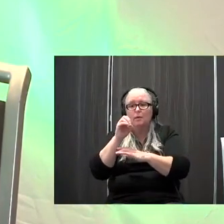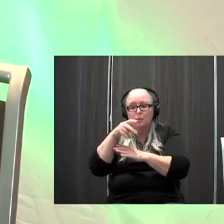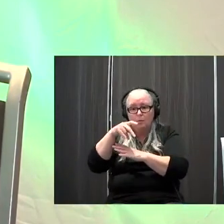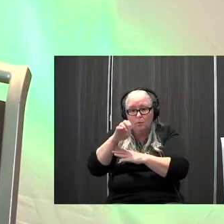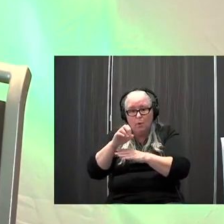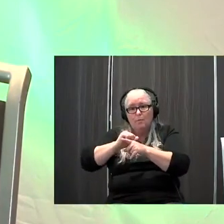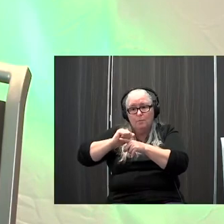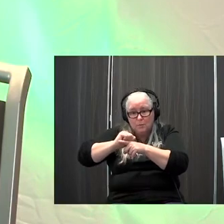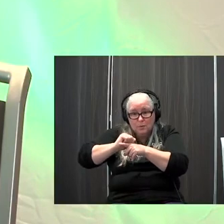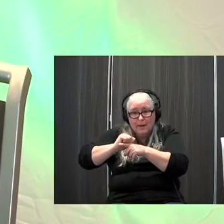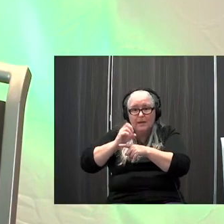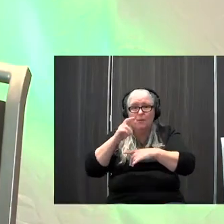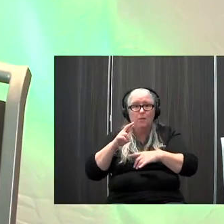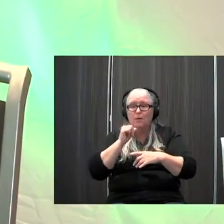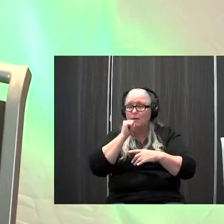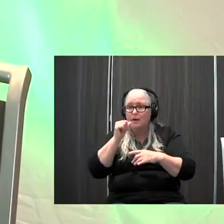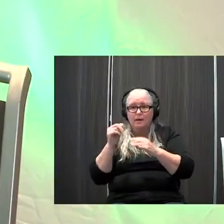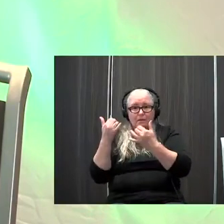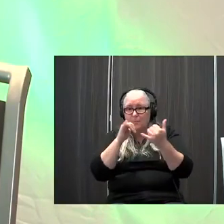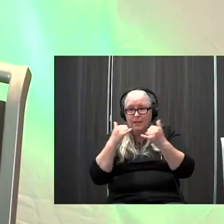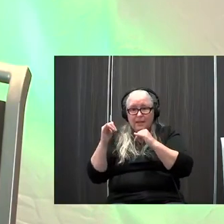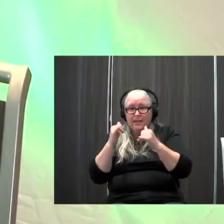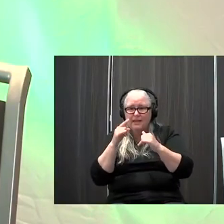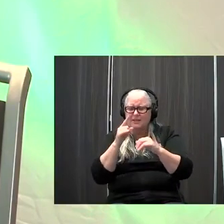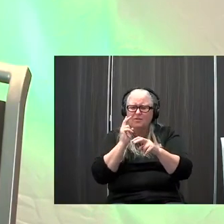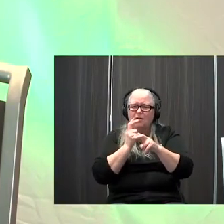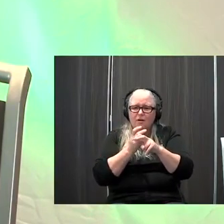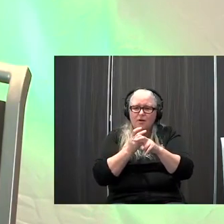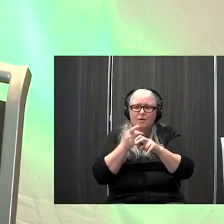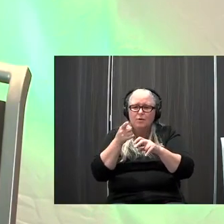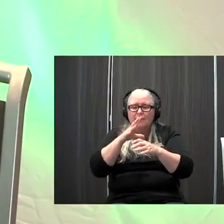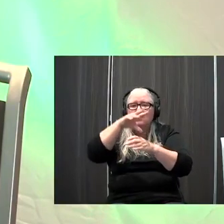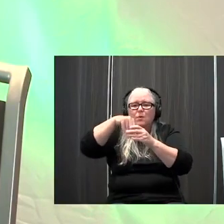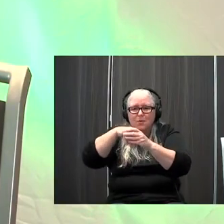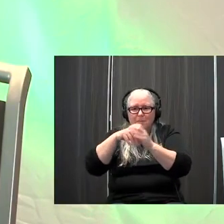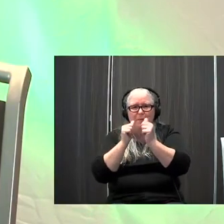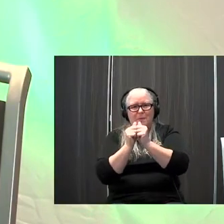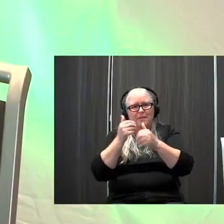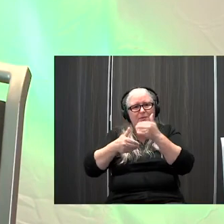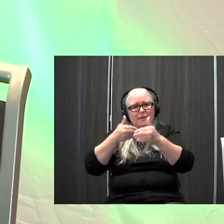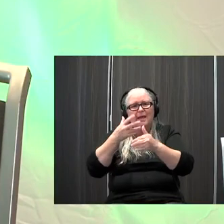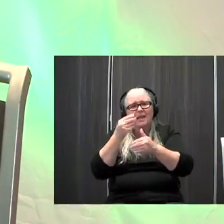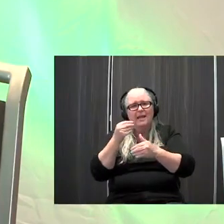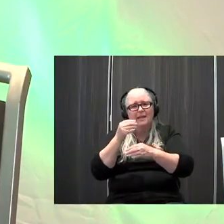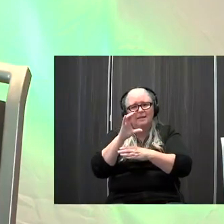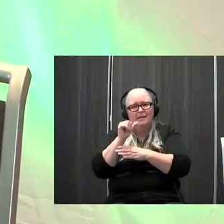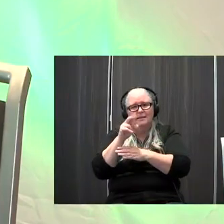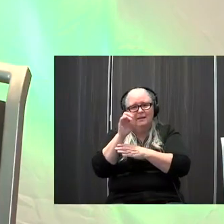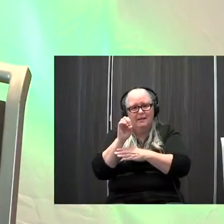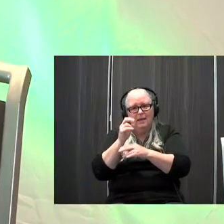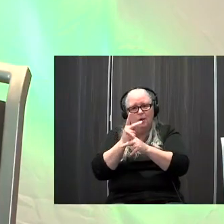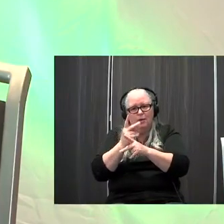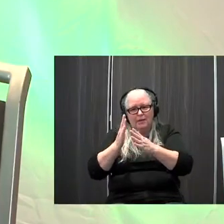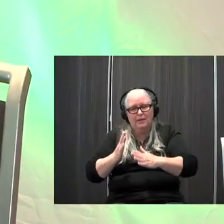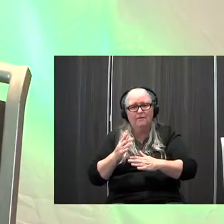then and not embedding it into the play in the daily routines it makes it harder for the child but it also makes it harder for the caregiver too if you embed everything into what you're